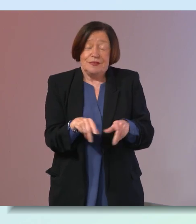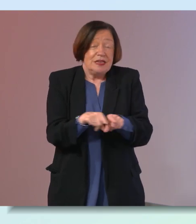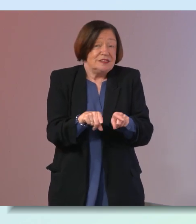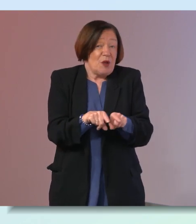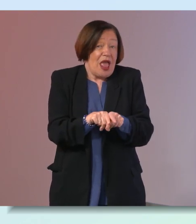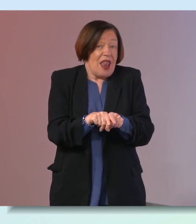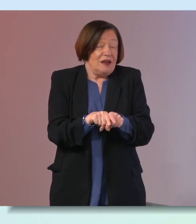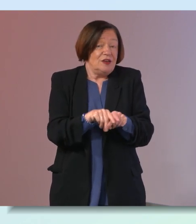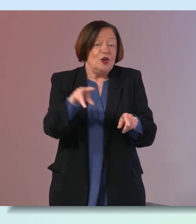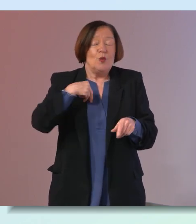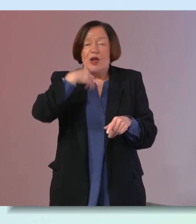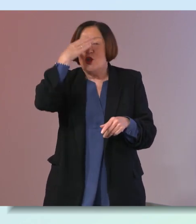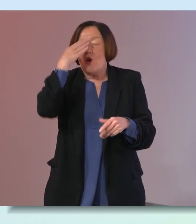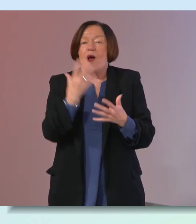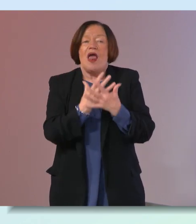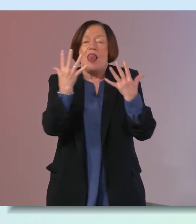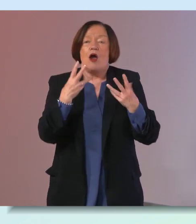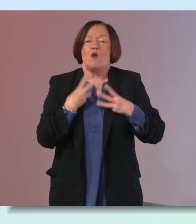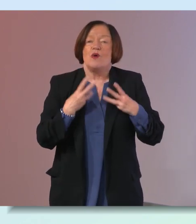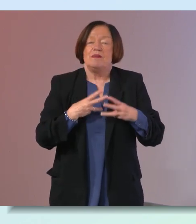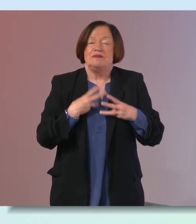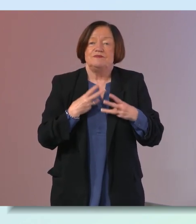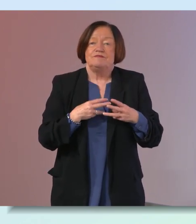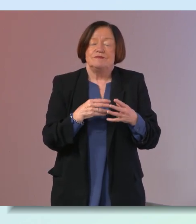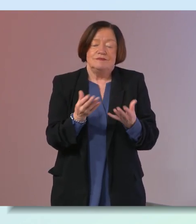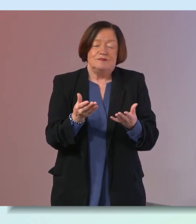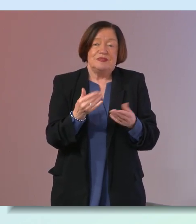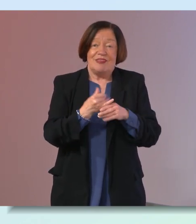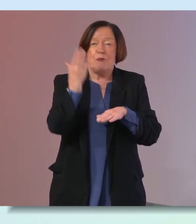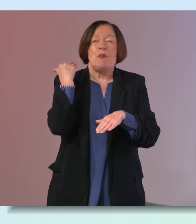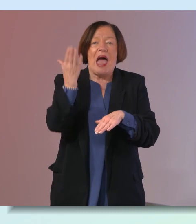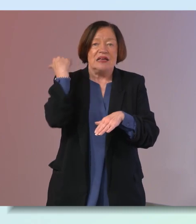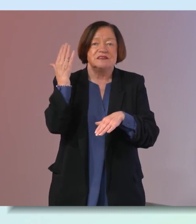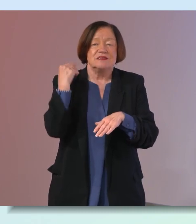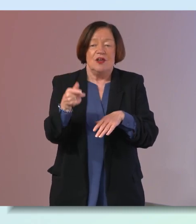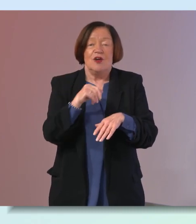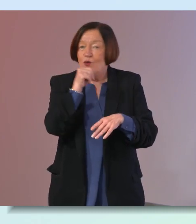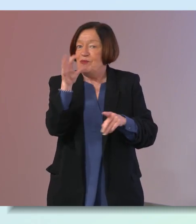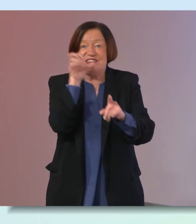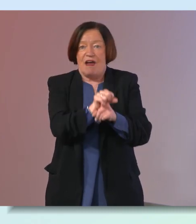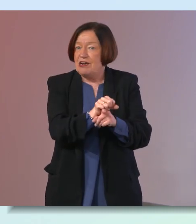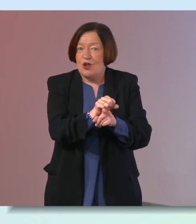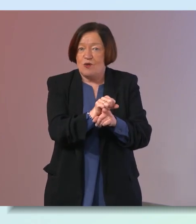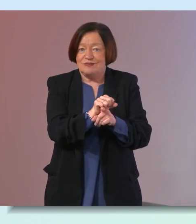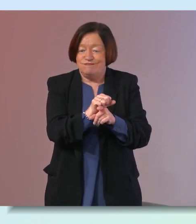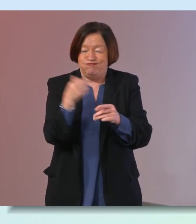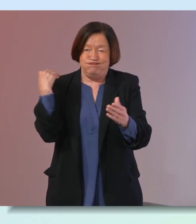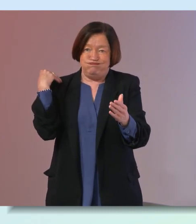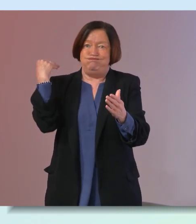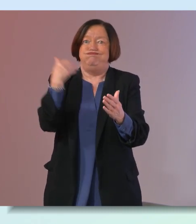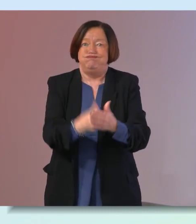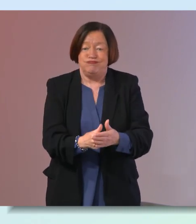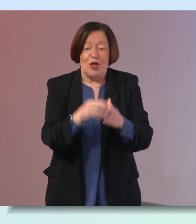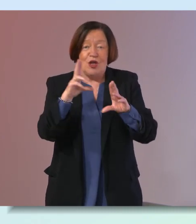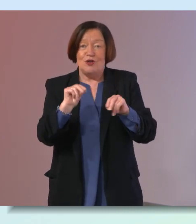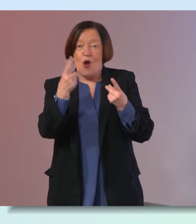we know that a lot of women would in the past have gone undiagnosed and so that no one ever